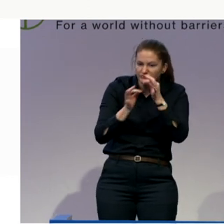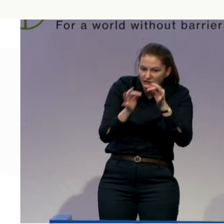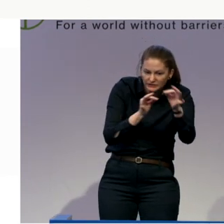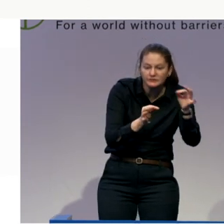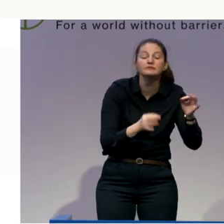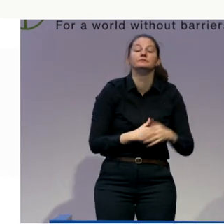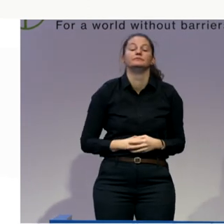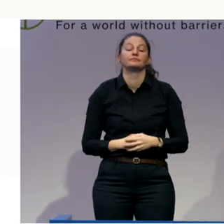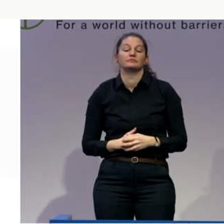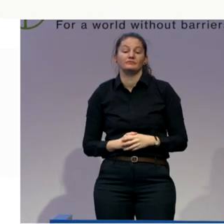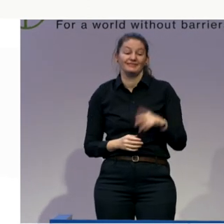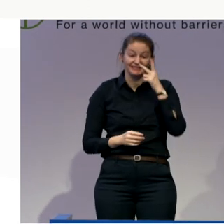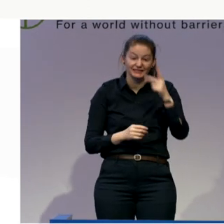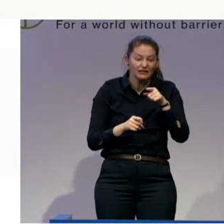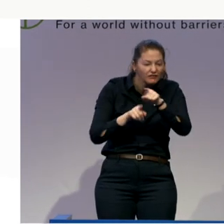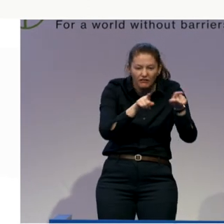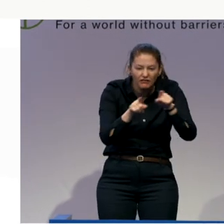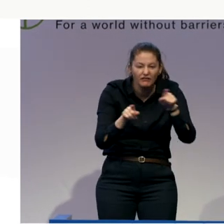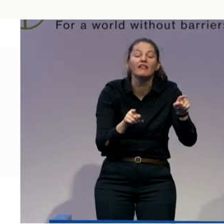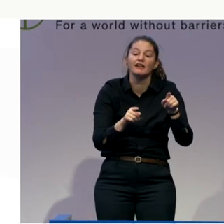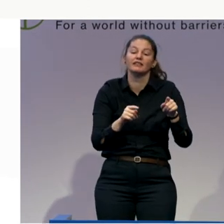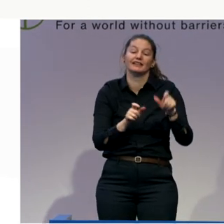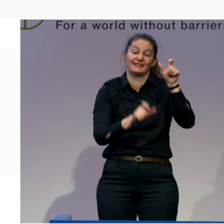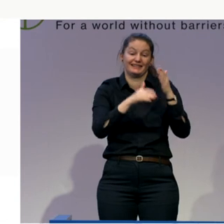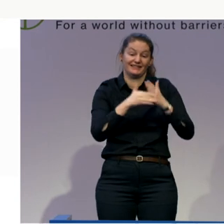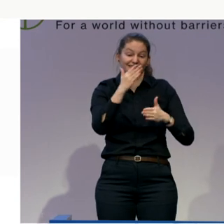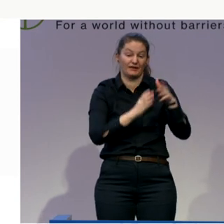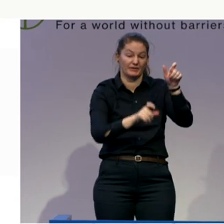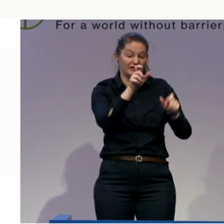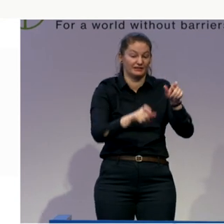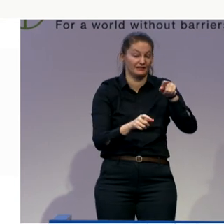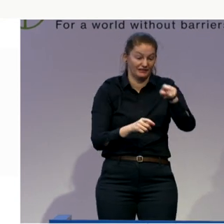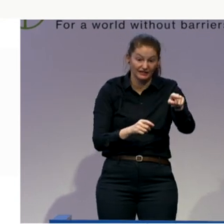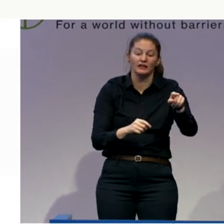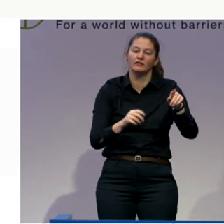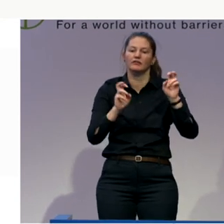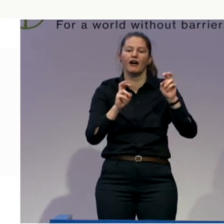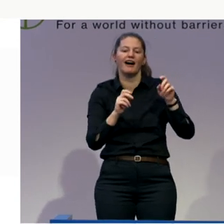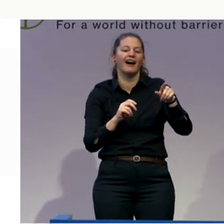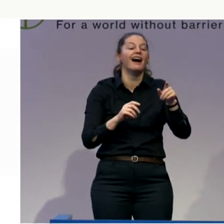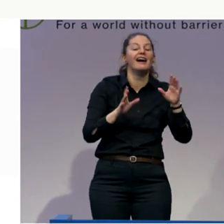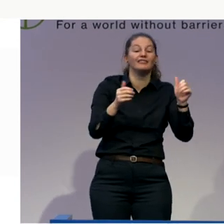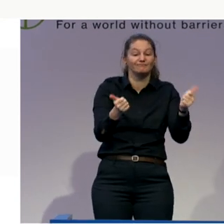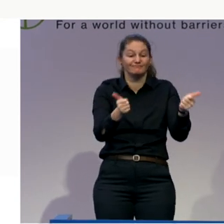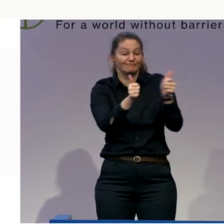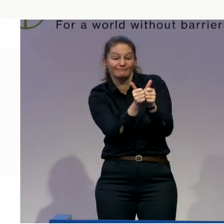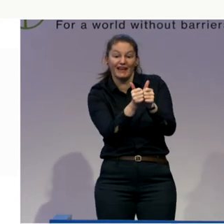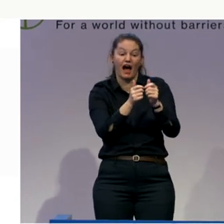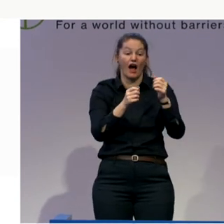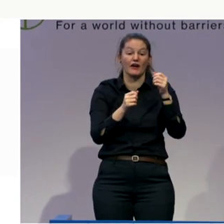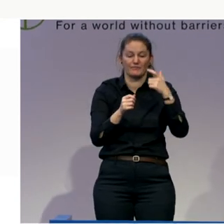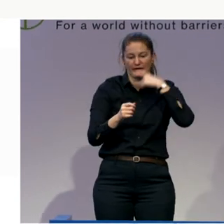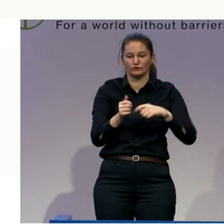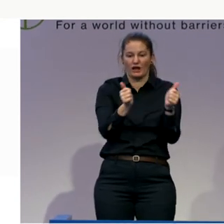person had had conflict. This is not always harmonious, because it's a human relationship. If you come from a family with no argument,